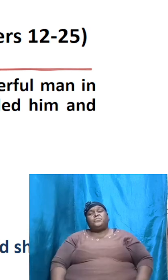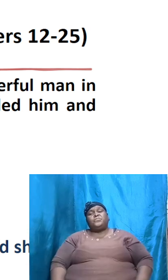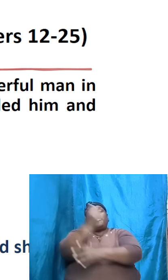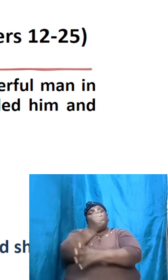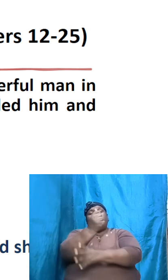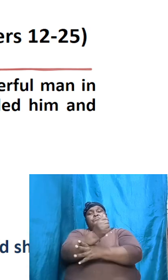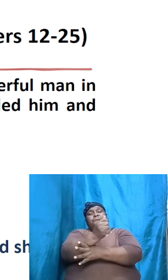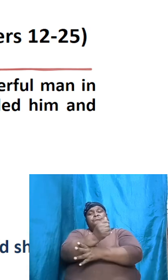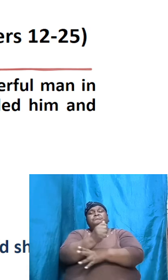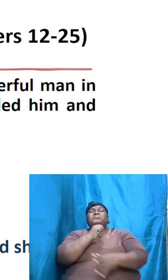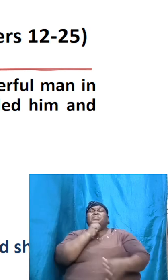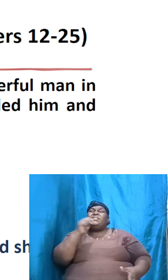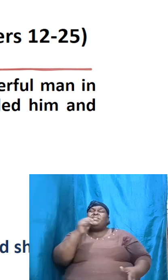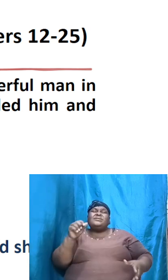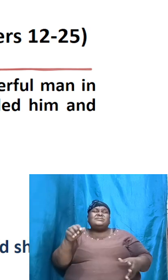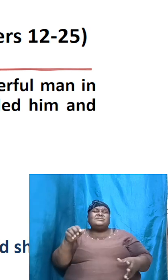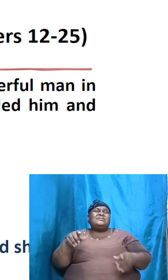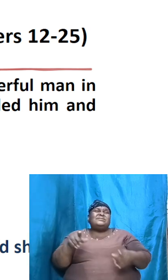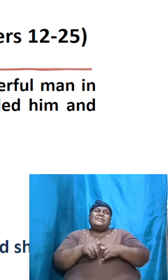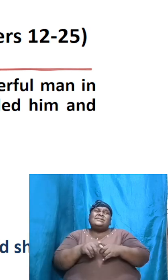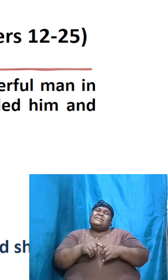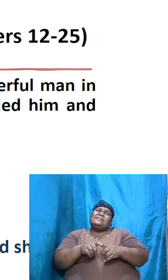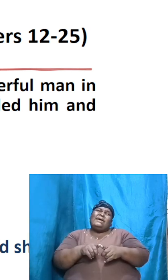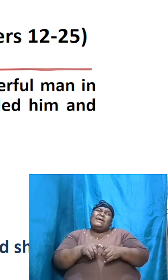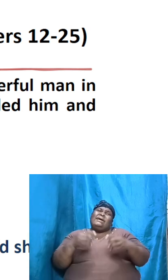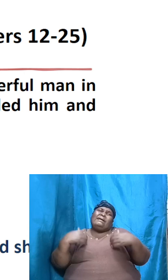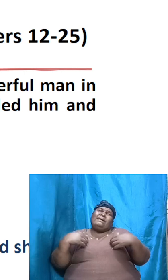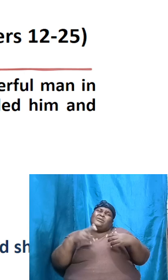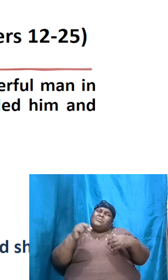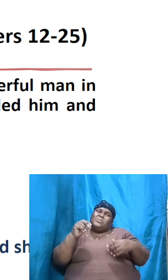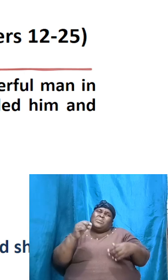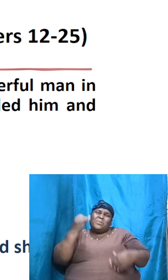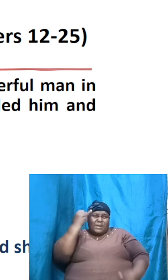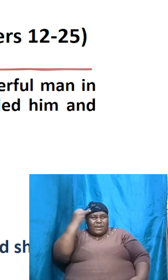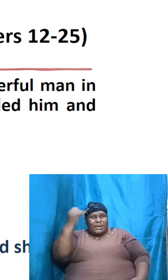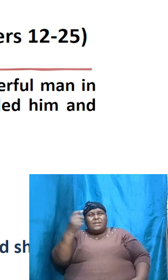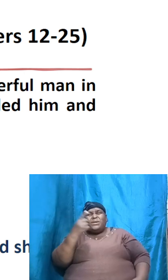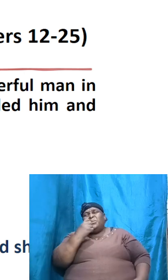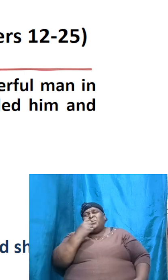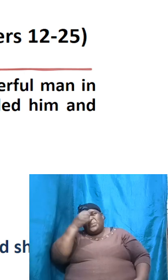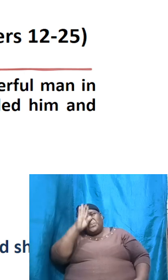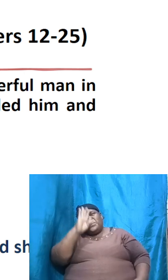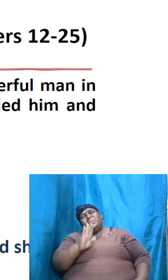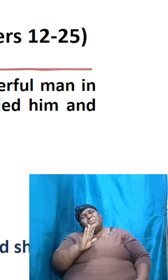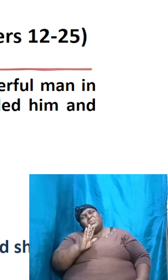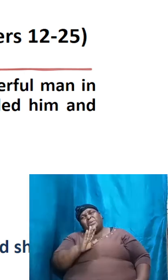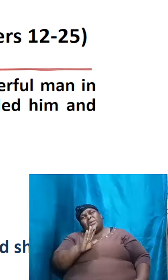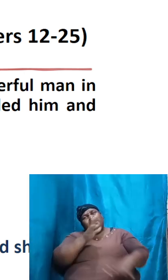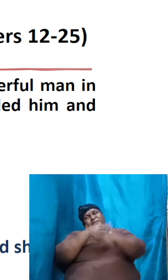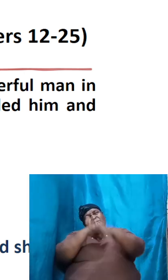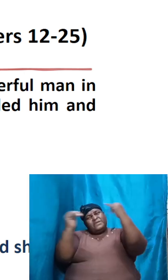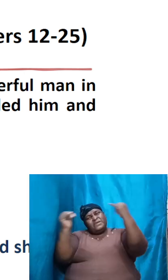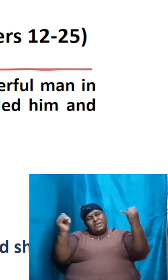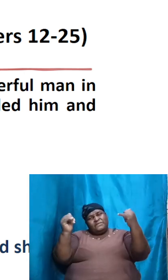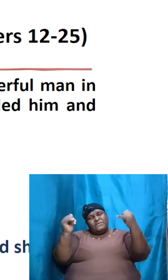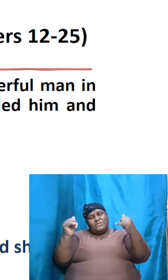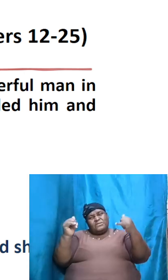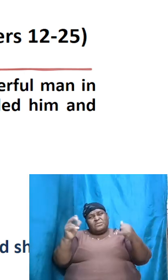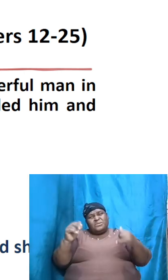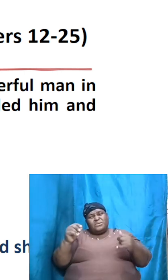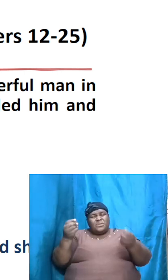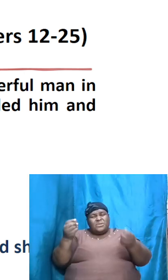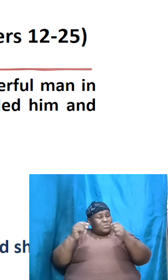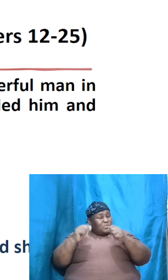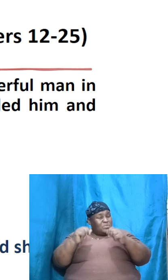it's not like he had absolutely no idea of who the God of heaven was. No doubt his grandfather,